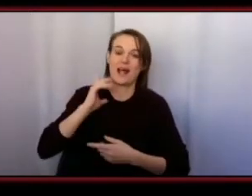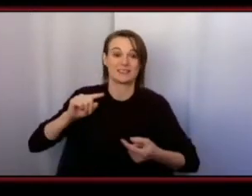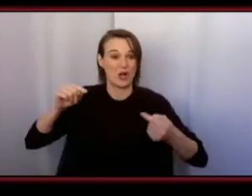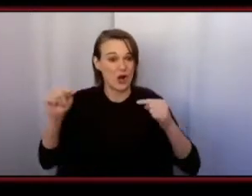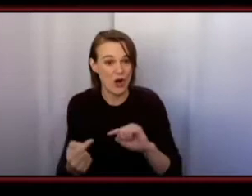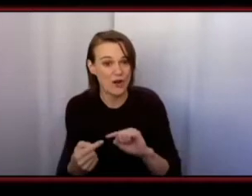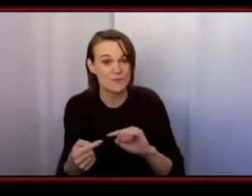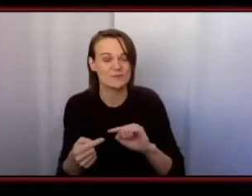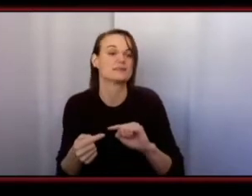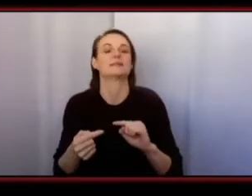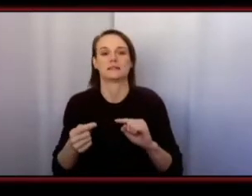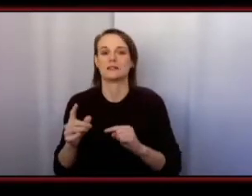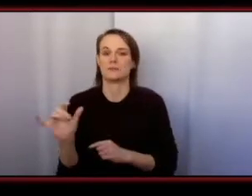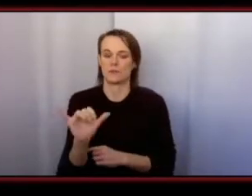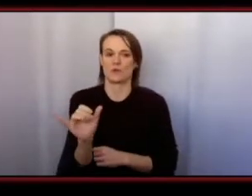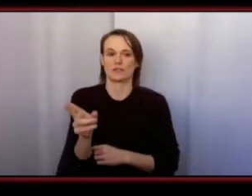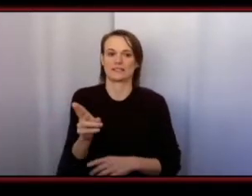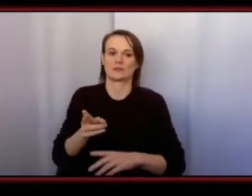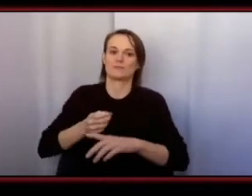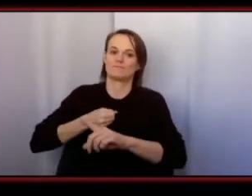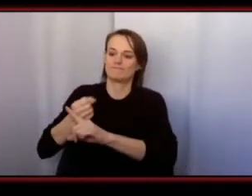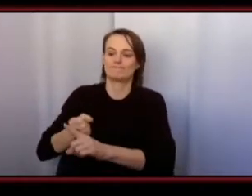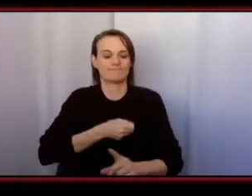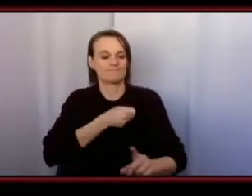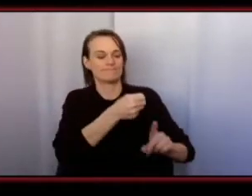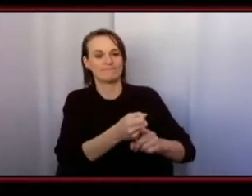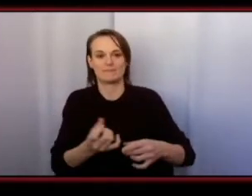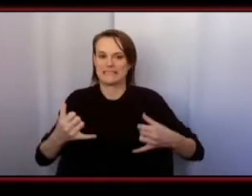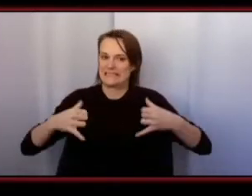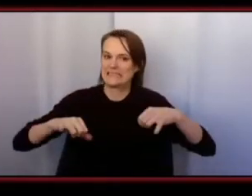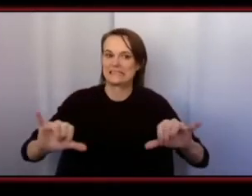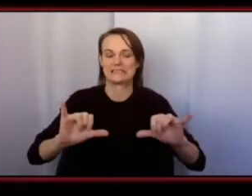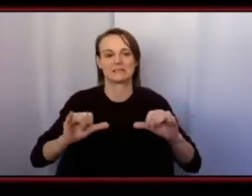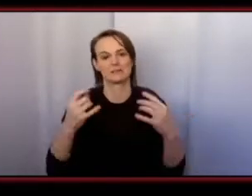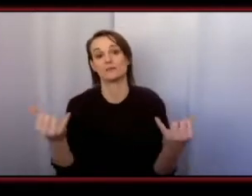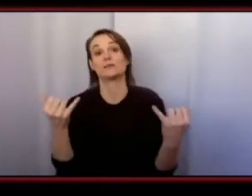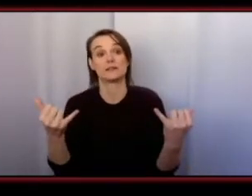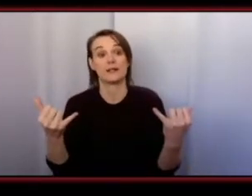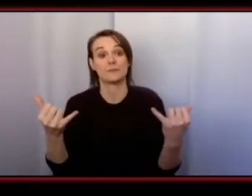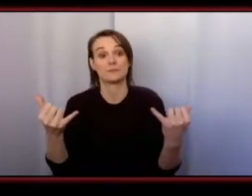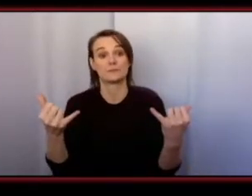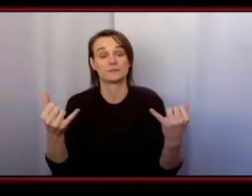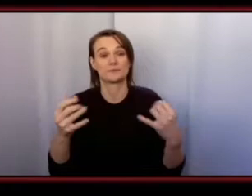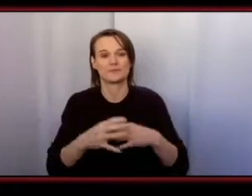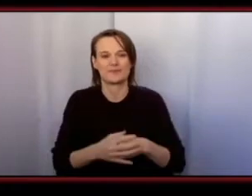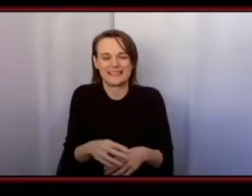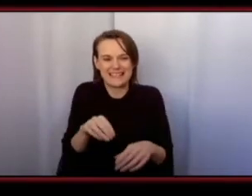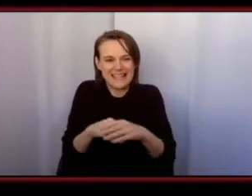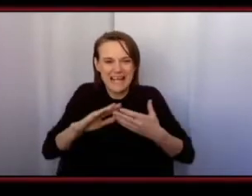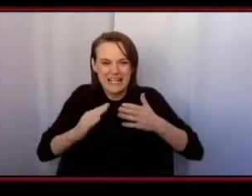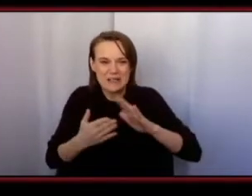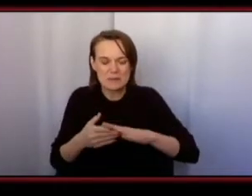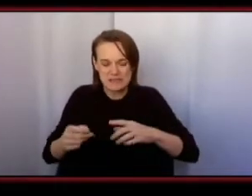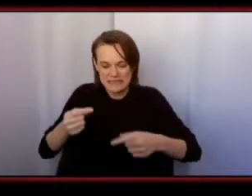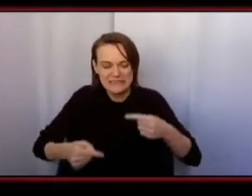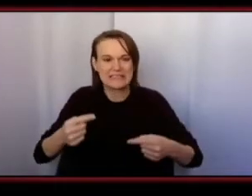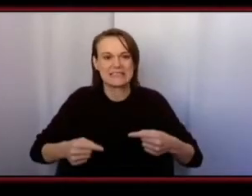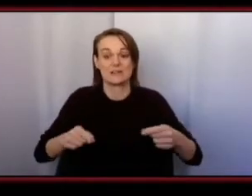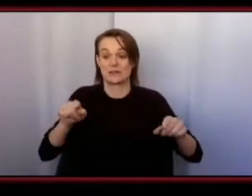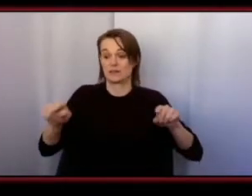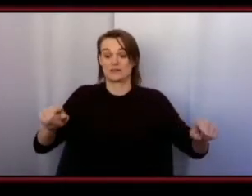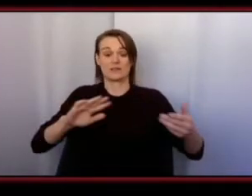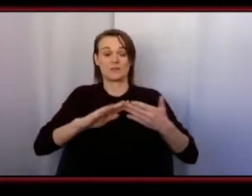recognize the impact this history continues to have on us today divisions within and between our communities only further